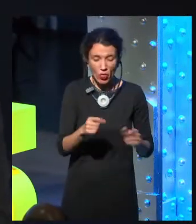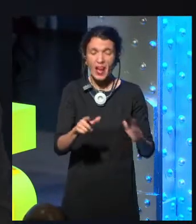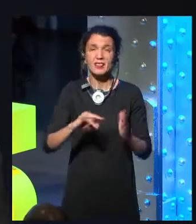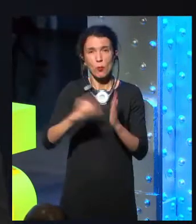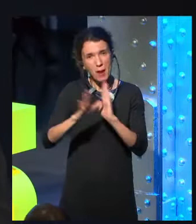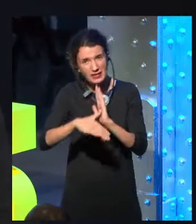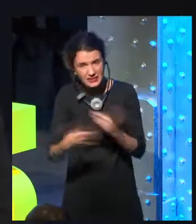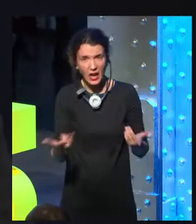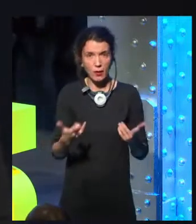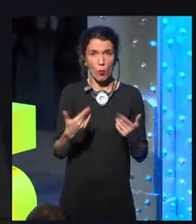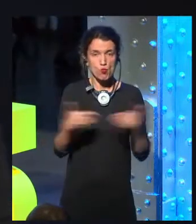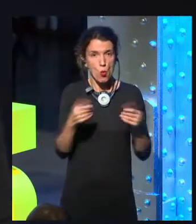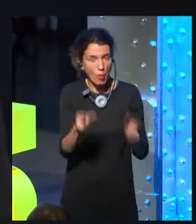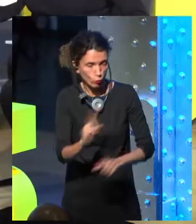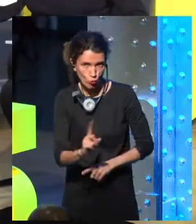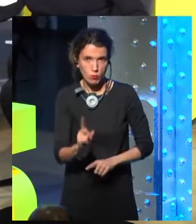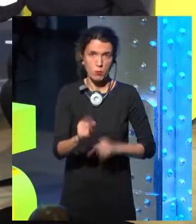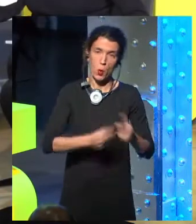just like a hammer and a nail,